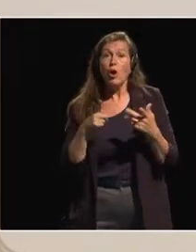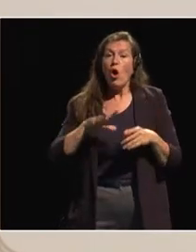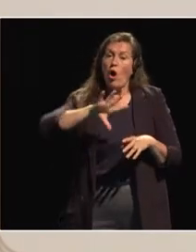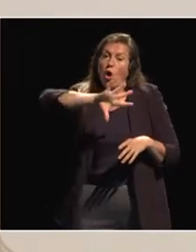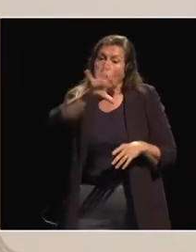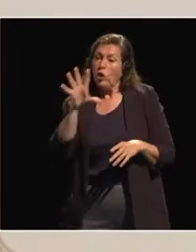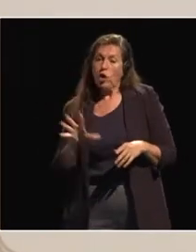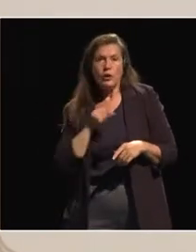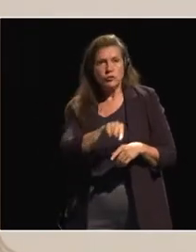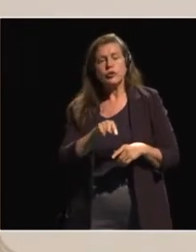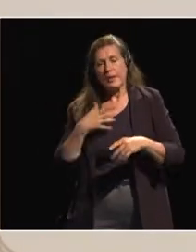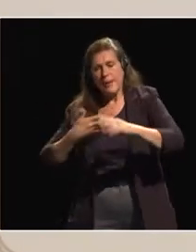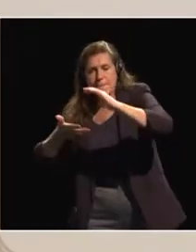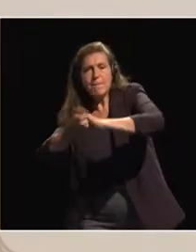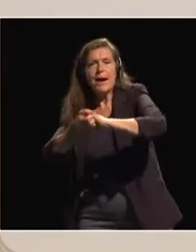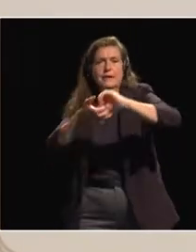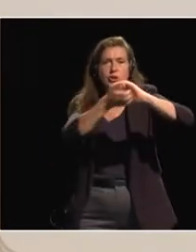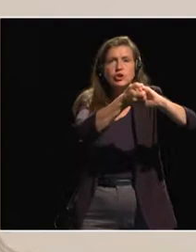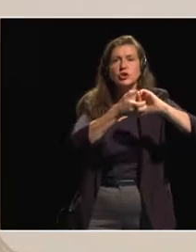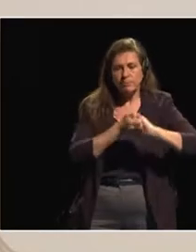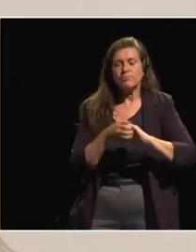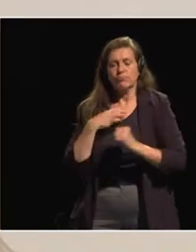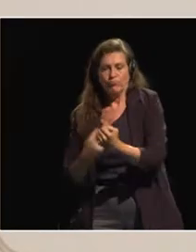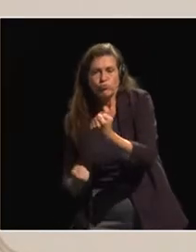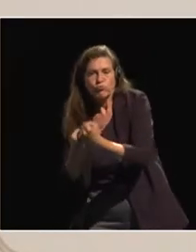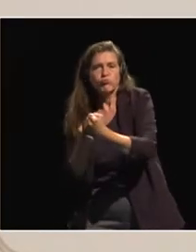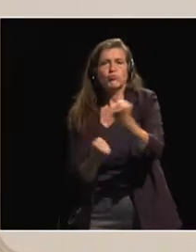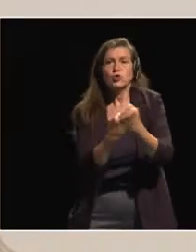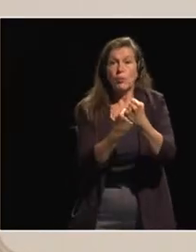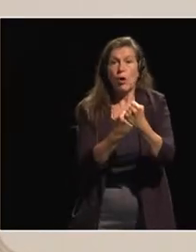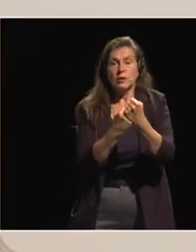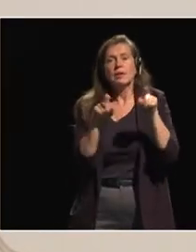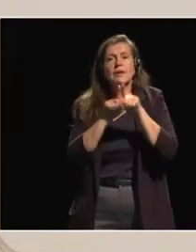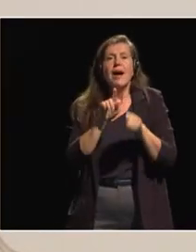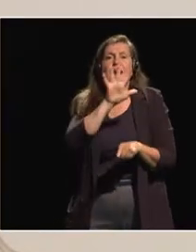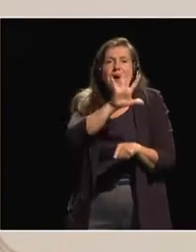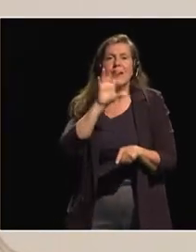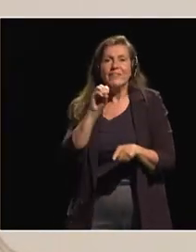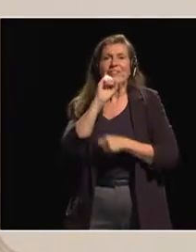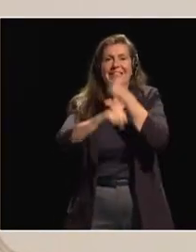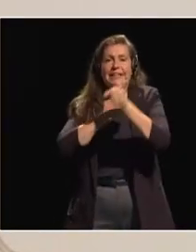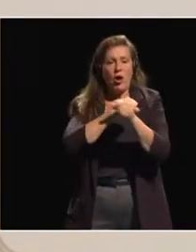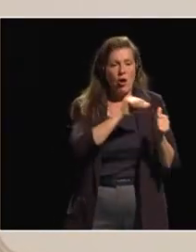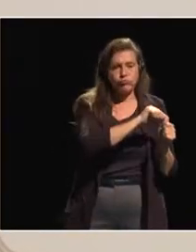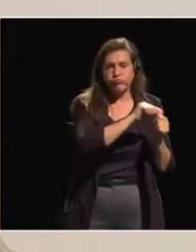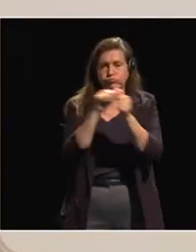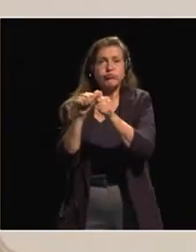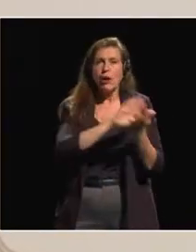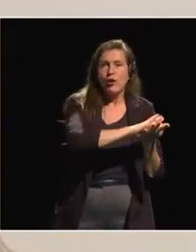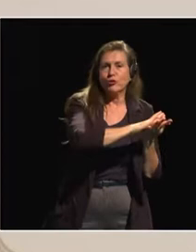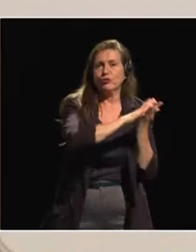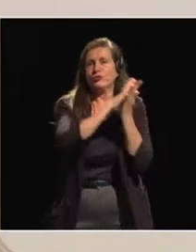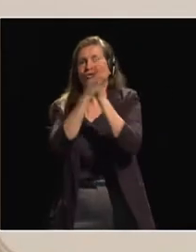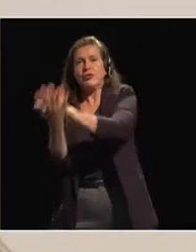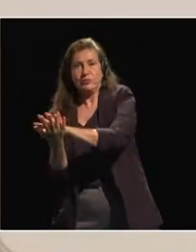support Africa countries 50 years transformation plan, Africa